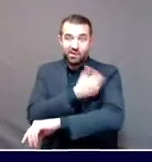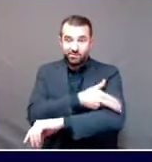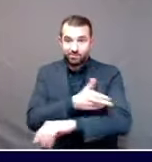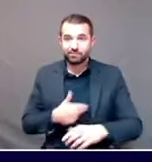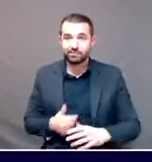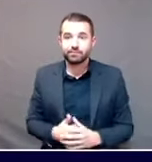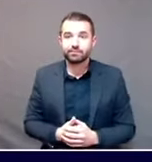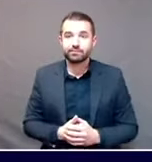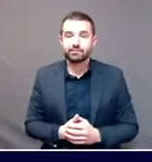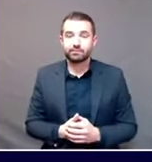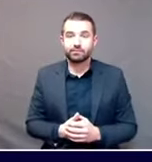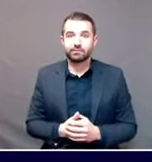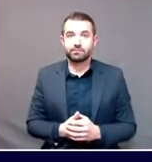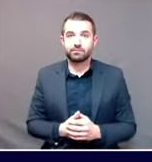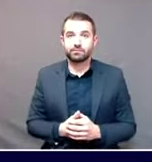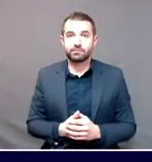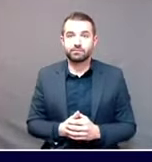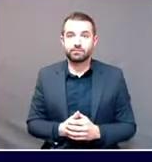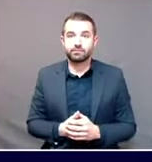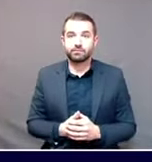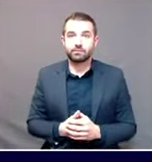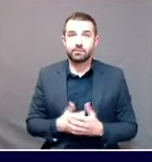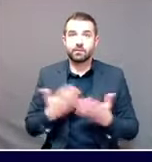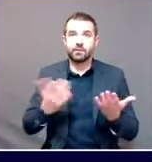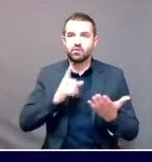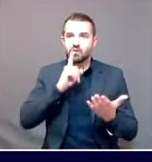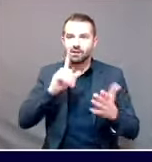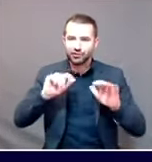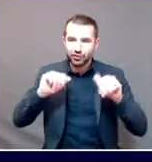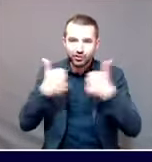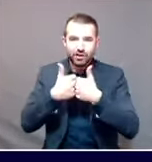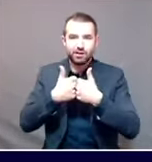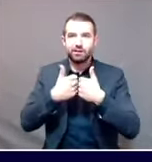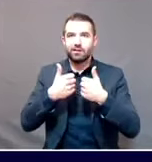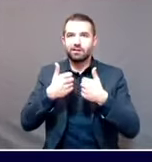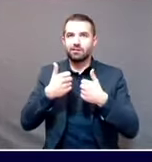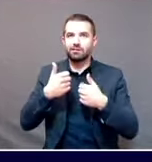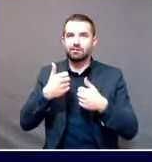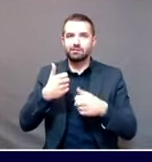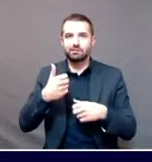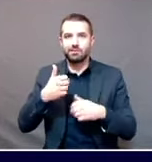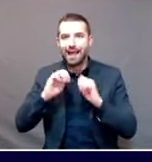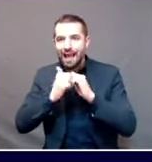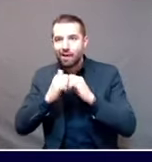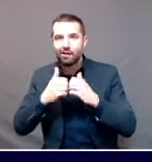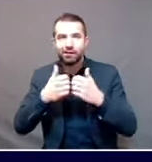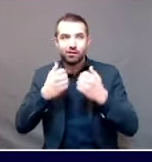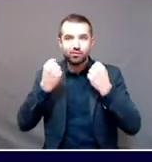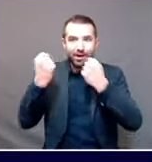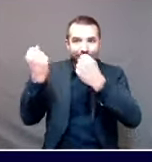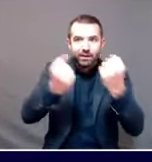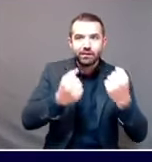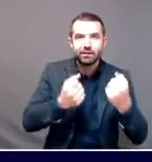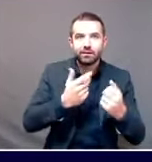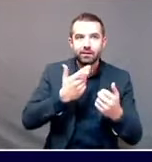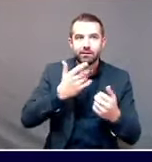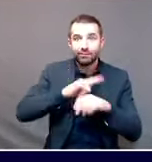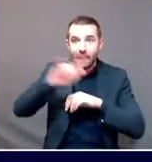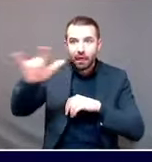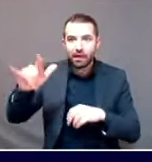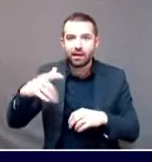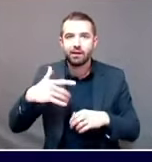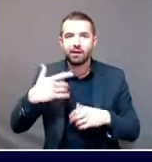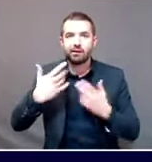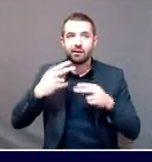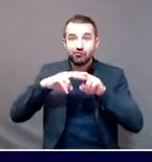really difficult logistical challenges. So there are so many moving pieces. Um, my focus right now is on making